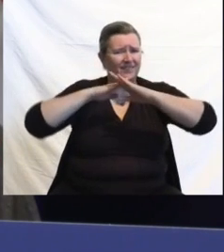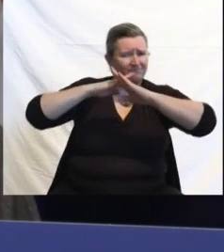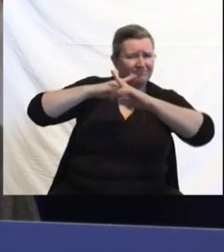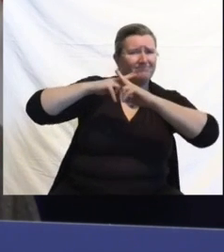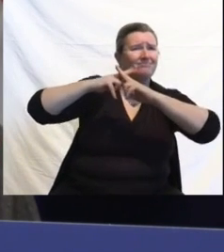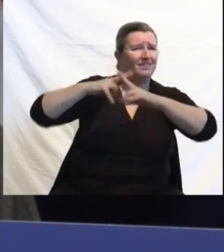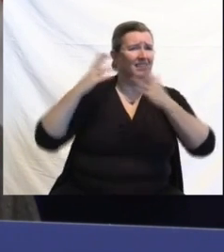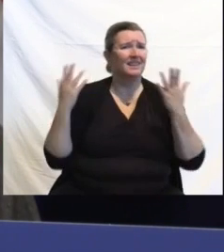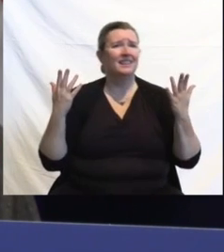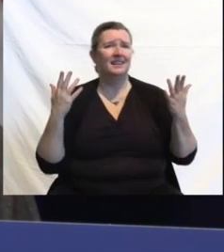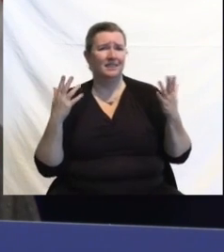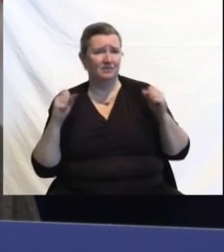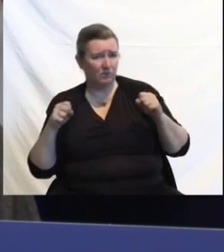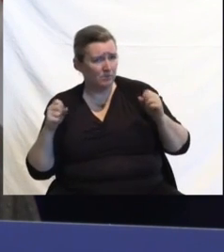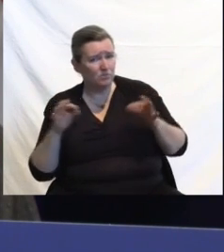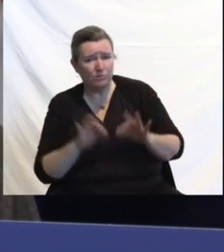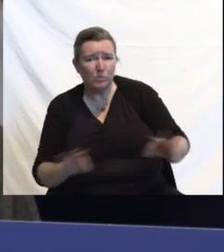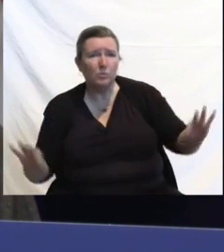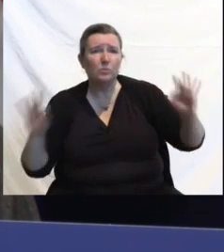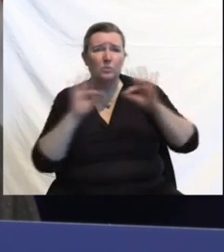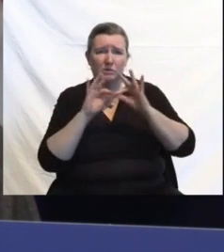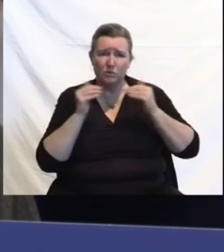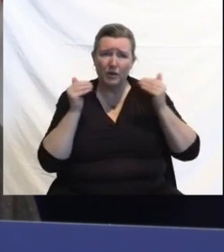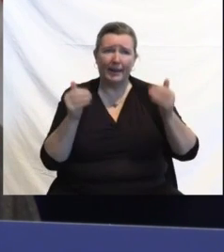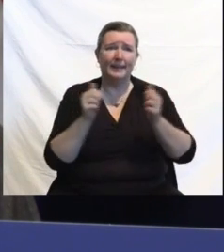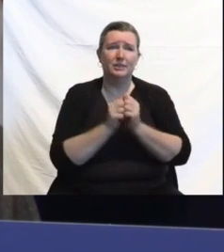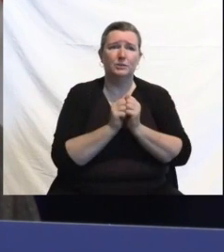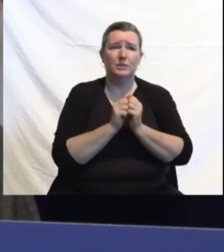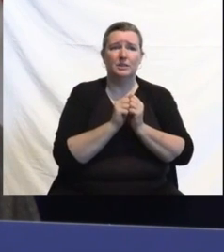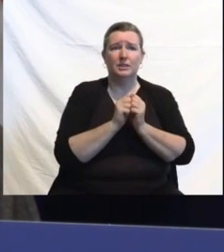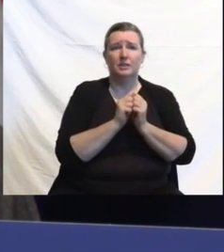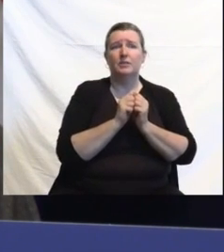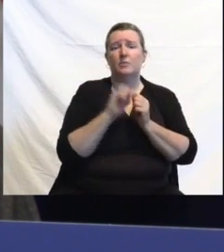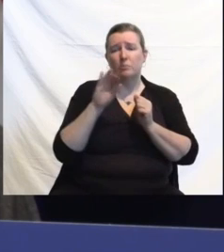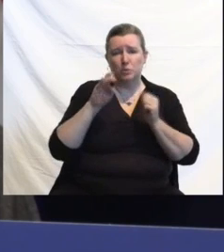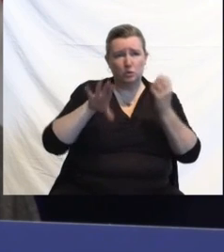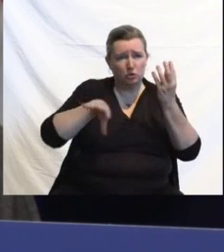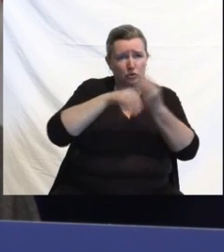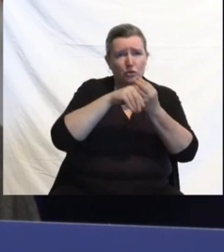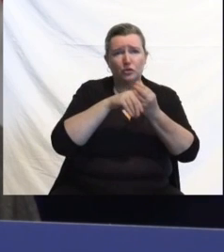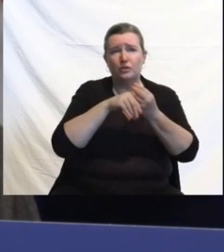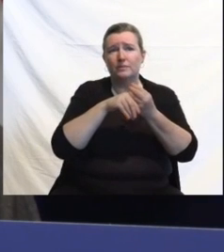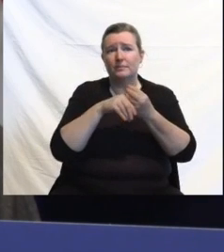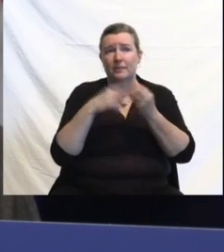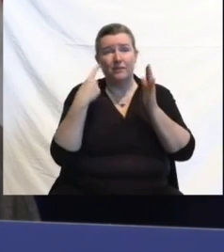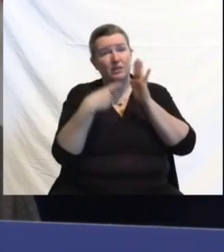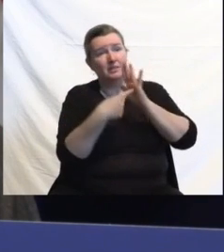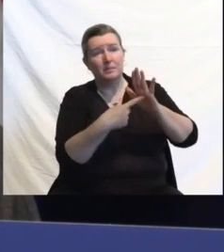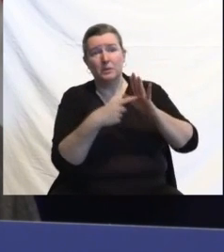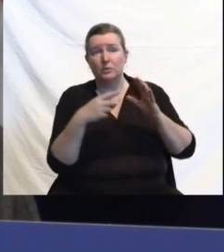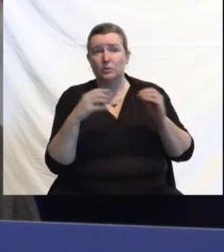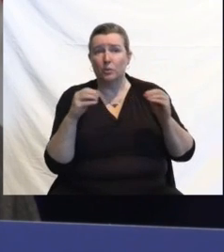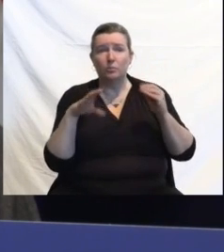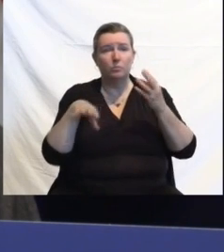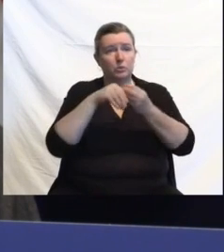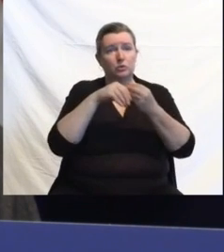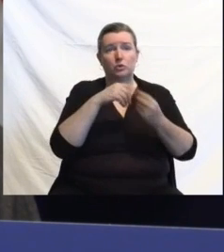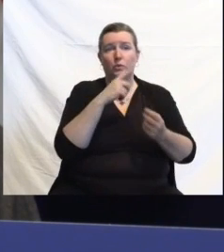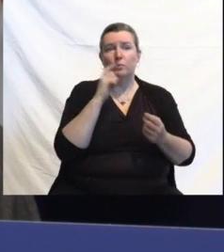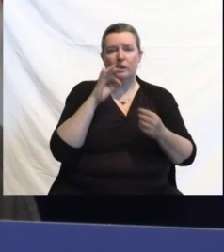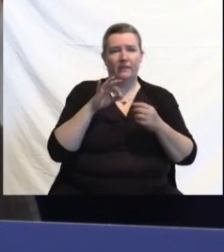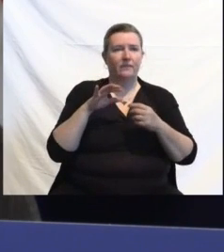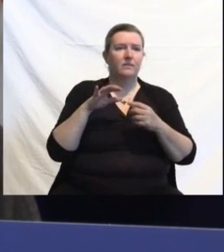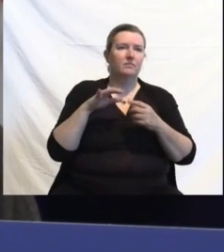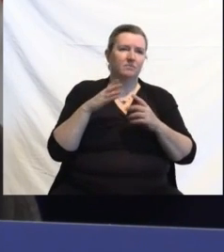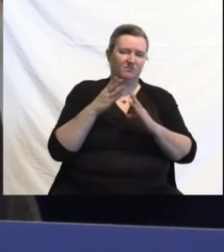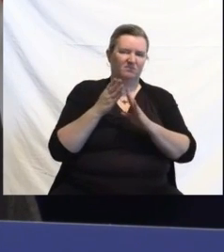benefit in terms of the mild and the moderate disease, particularly among our adult populations. Thank